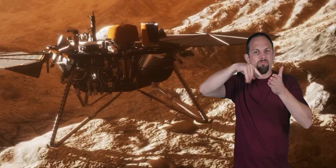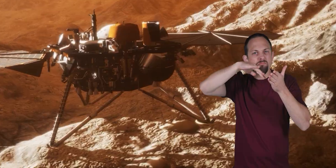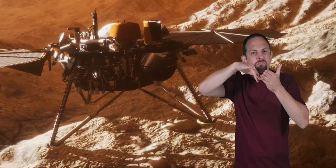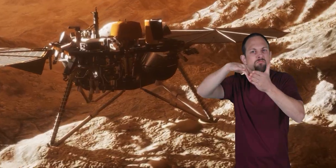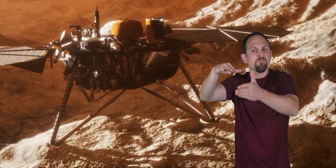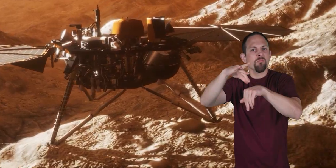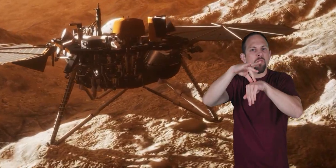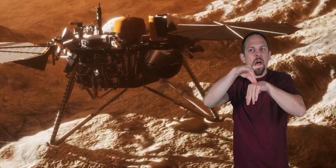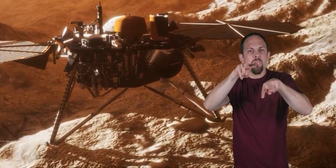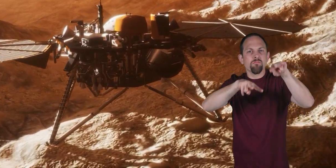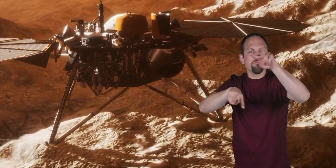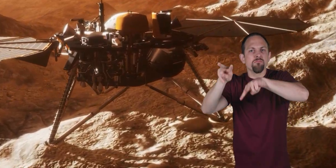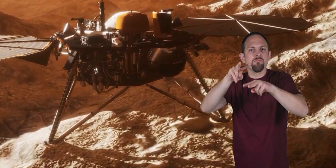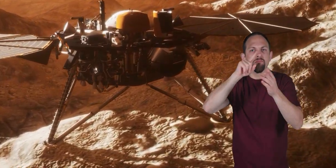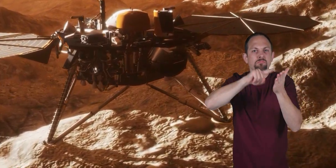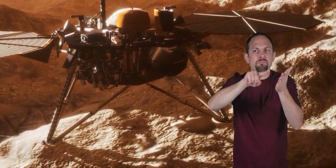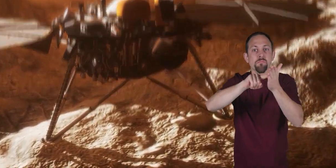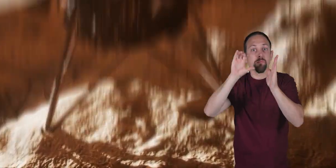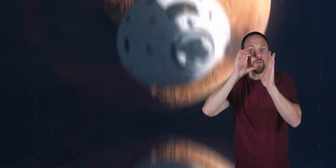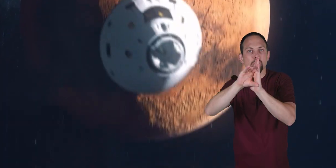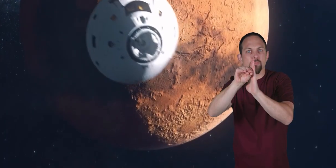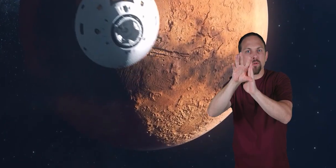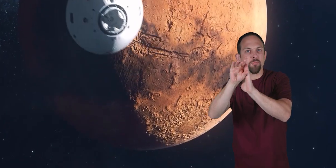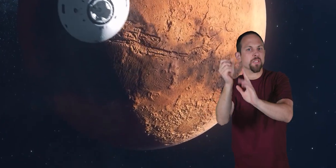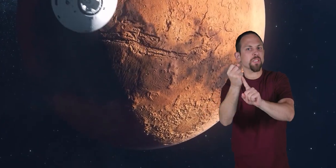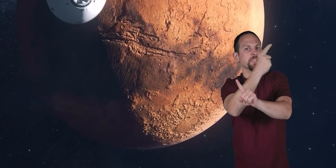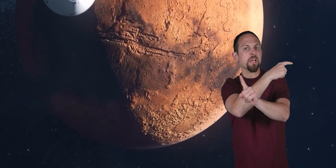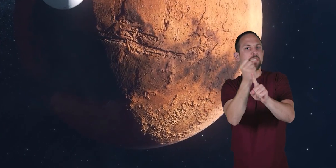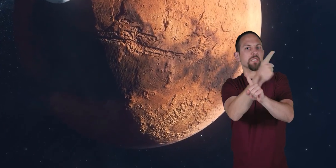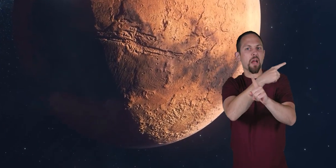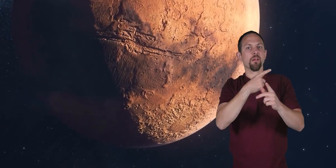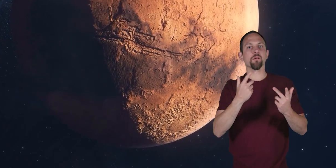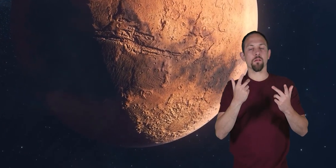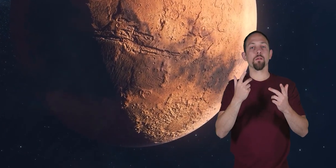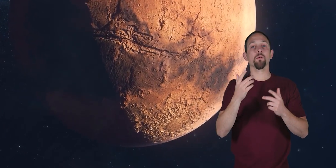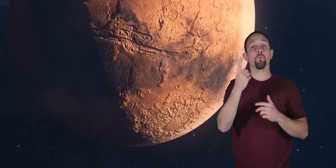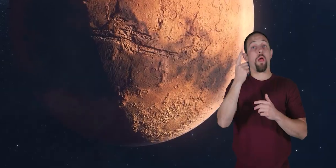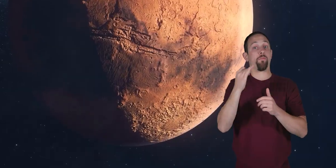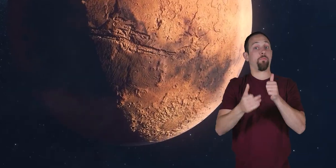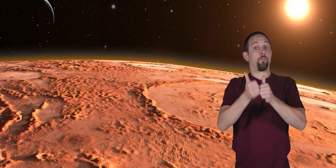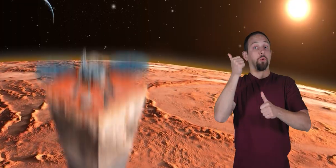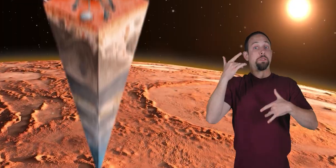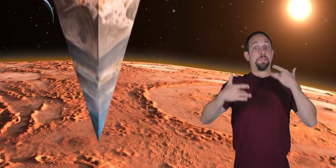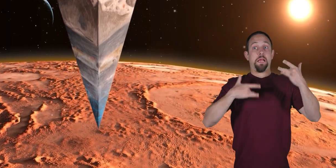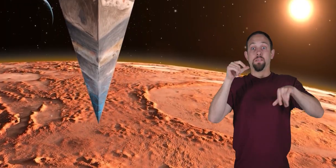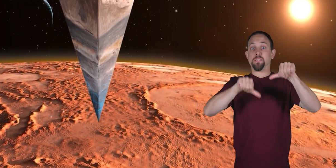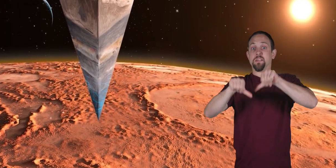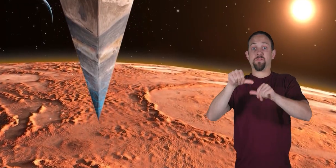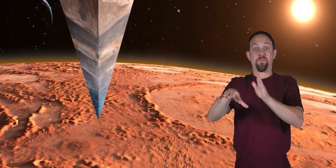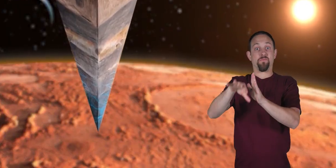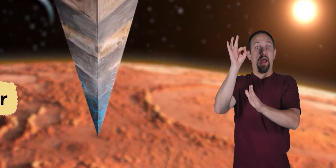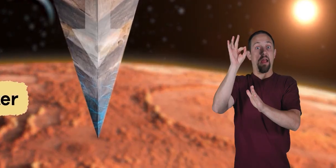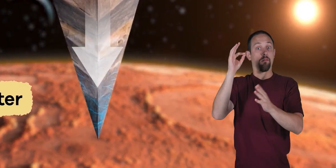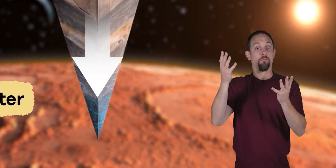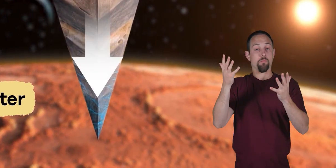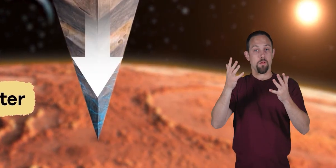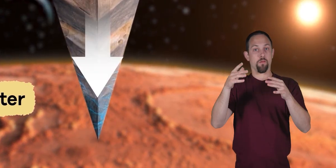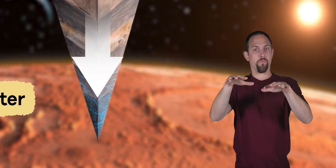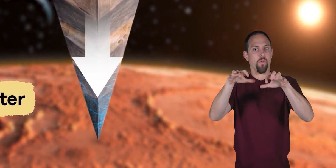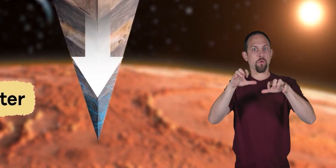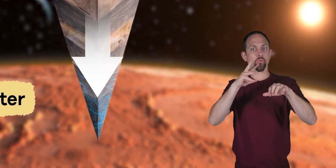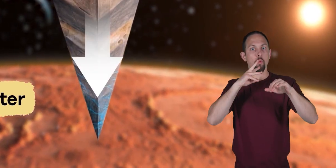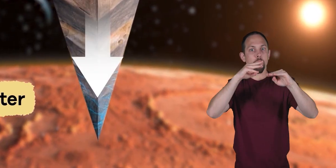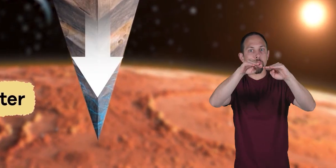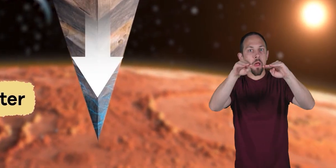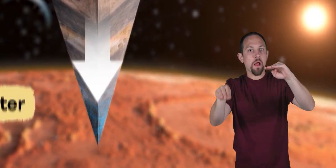planet and send back pictures and data. One of the most exciting scientific finds was discovering frozen water